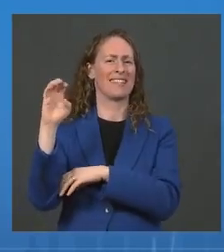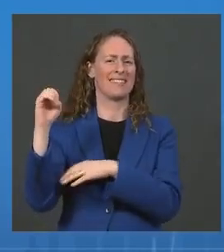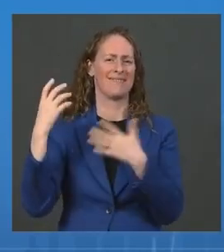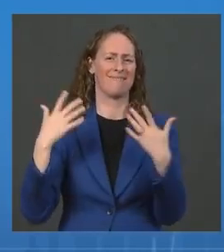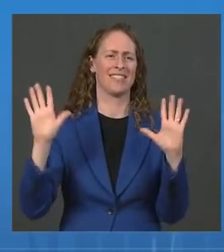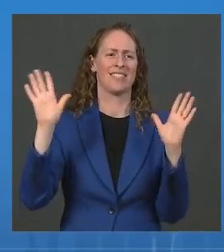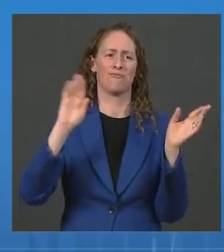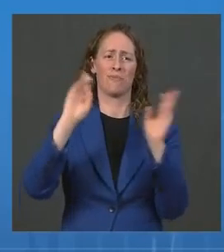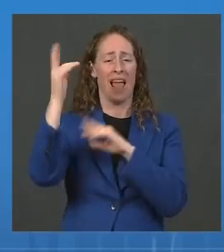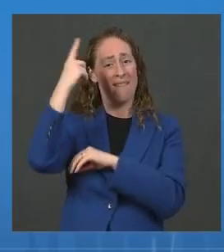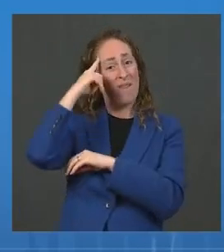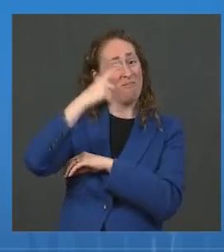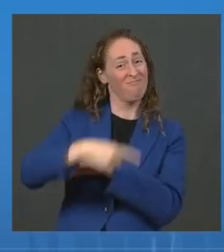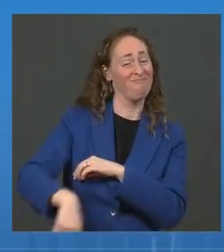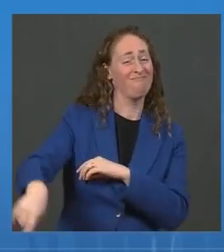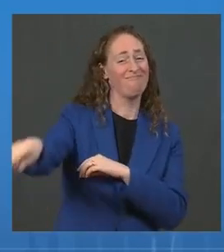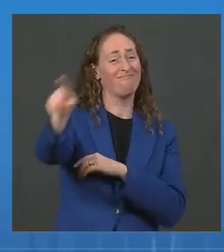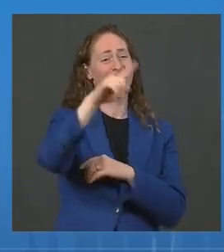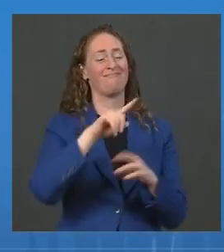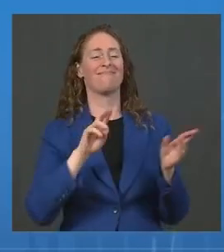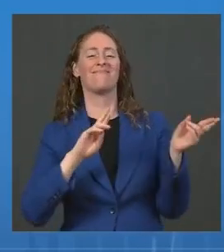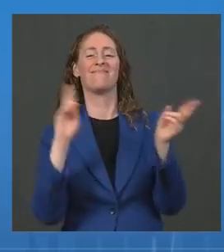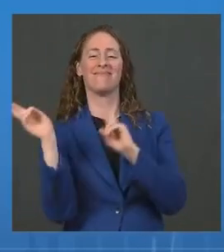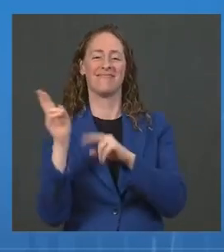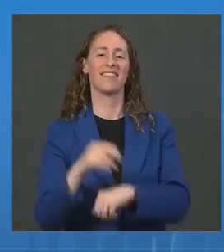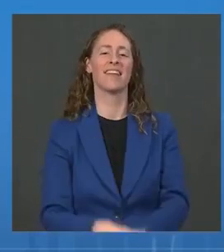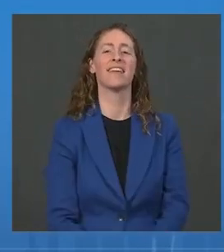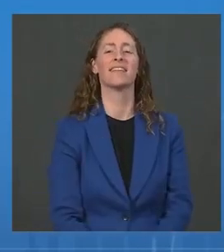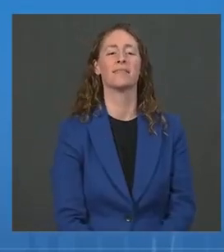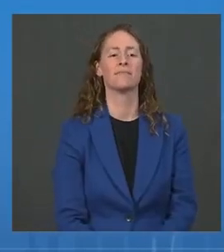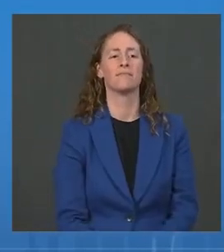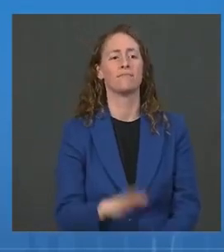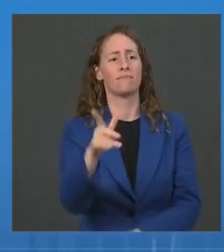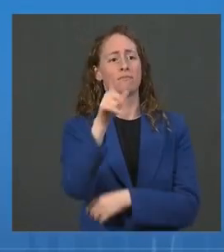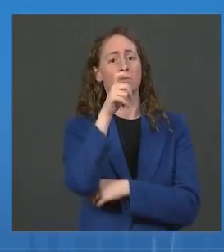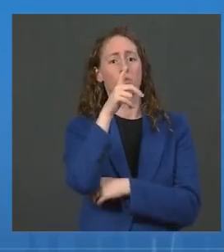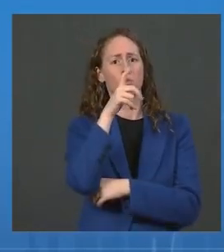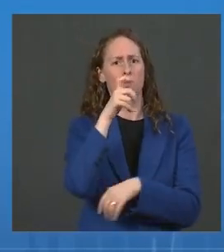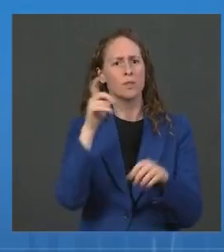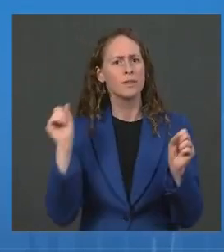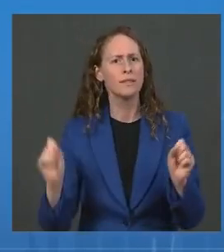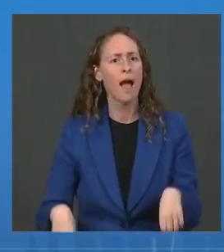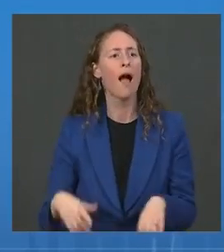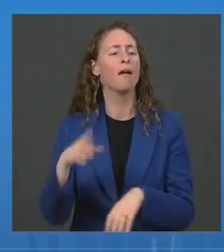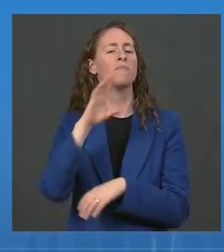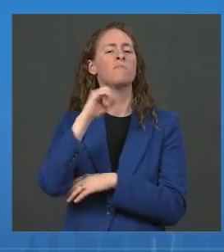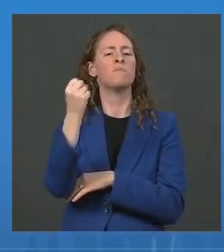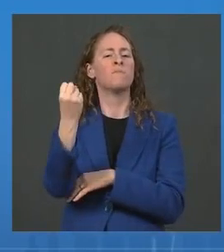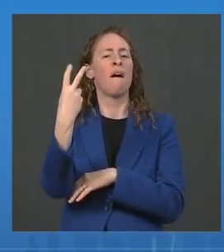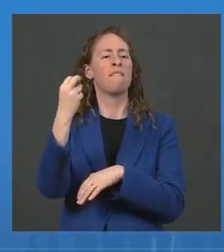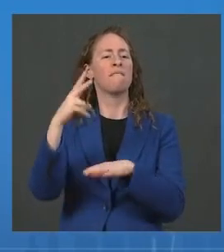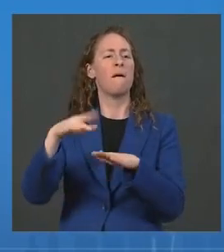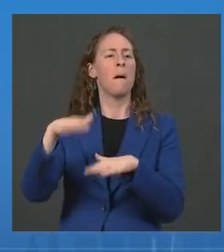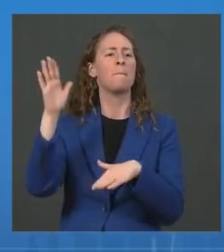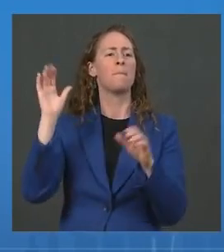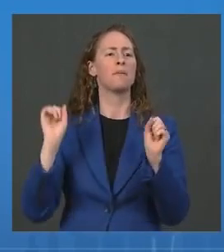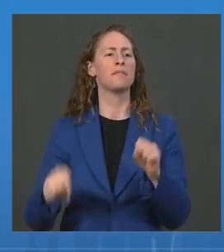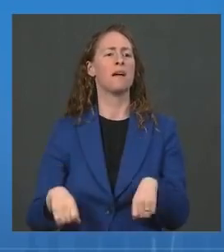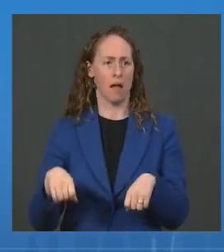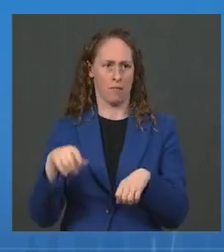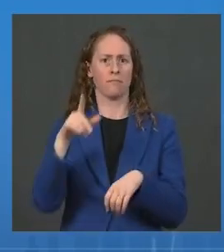Nearly 75 percent of the eligible Americans, those 12 and older, have gotten at least their first shot.